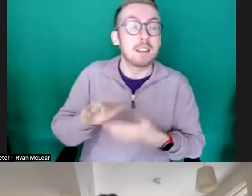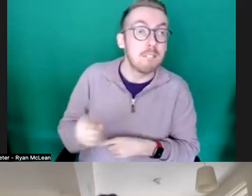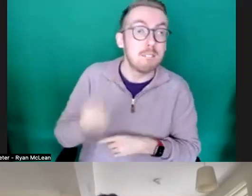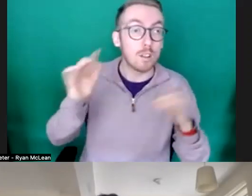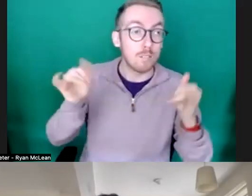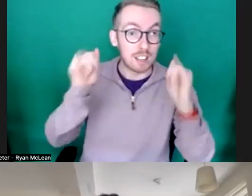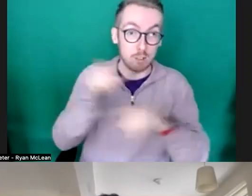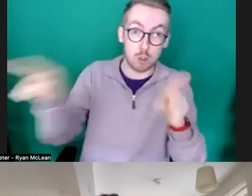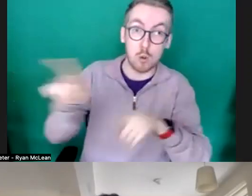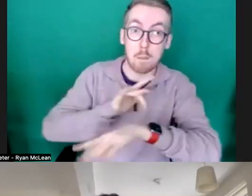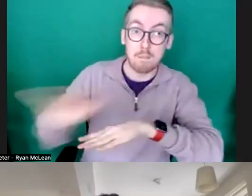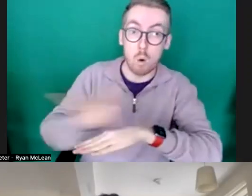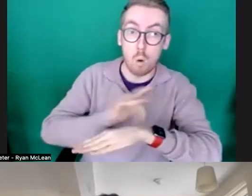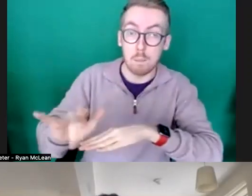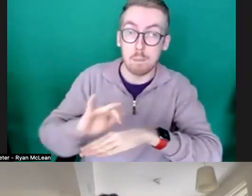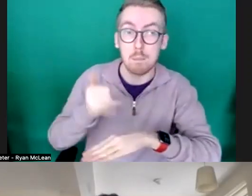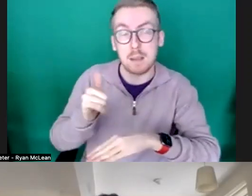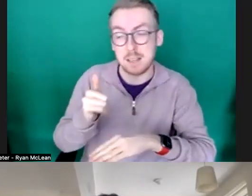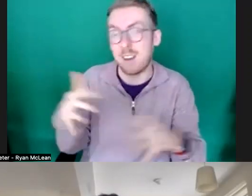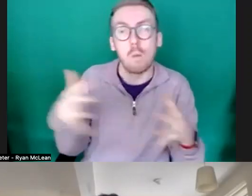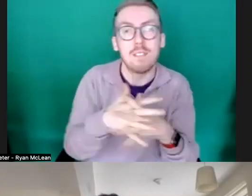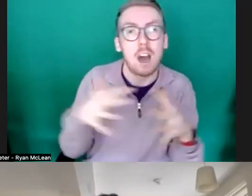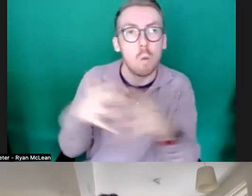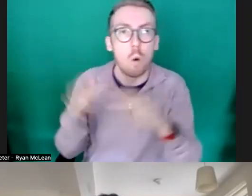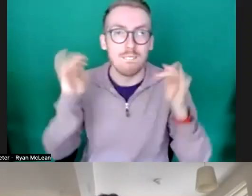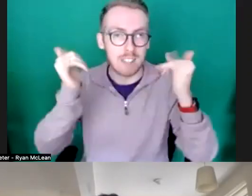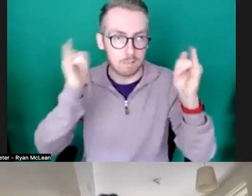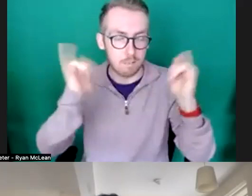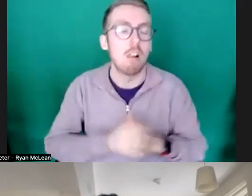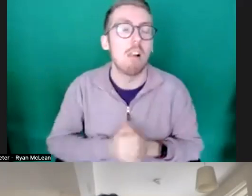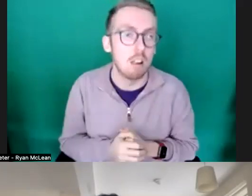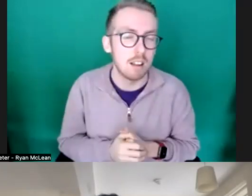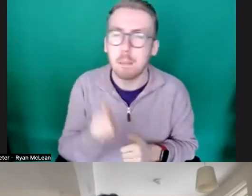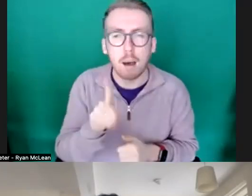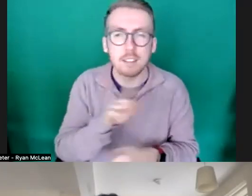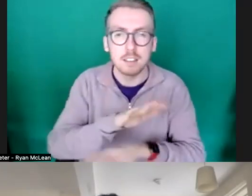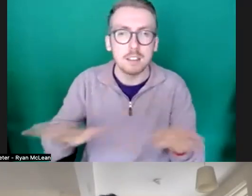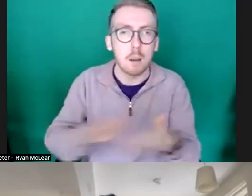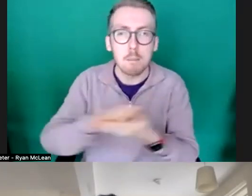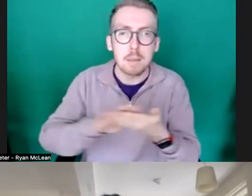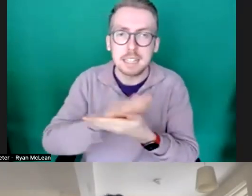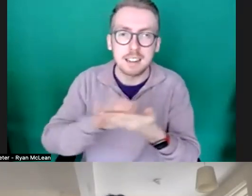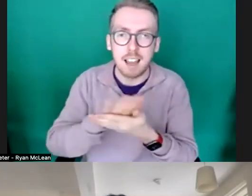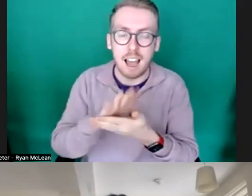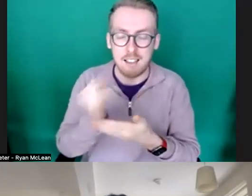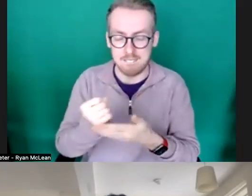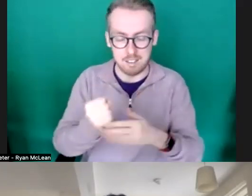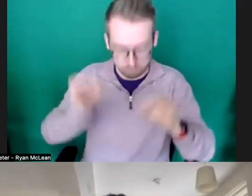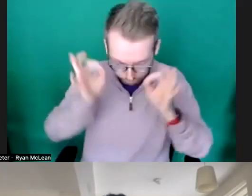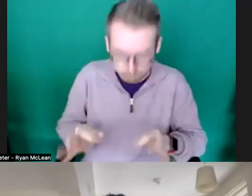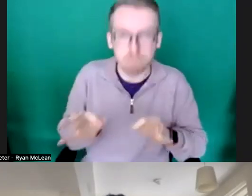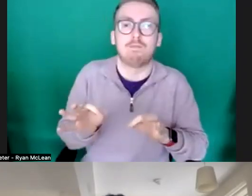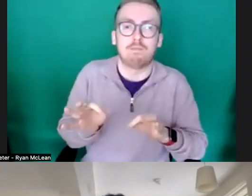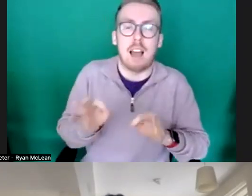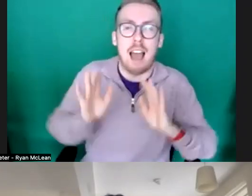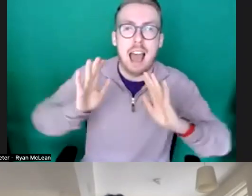performing at would be a without walls festival um but there's not necessarily a hard prescription that it has to be